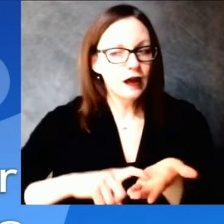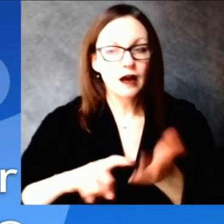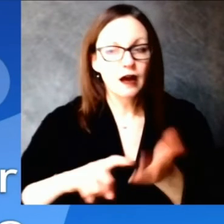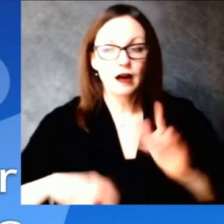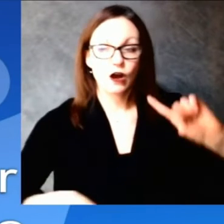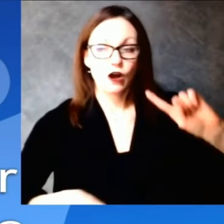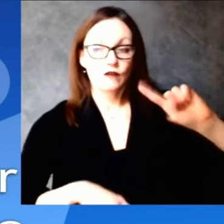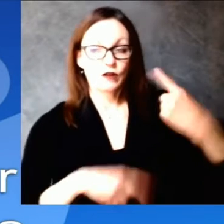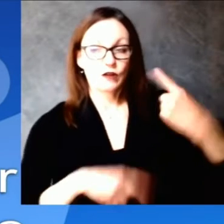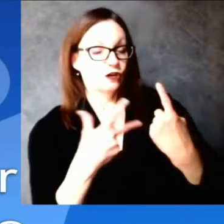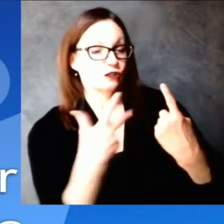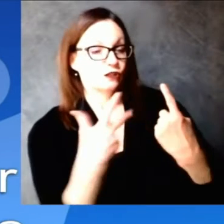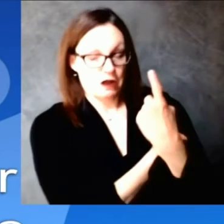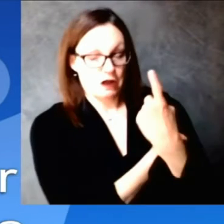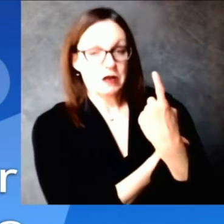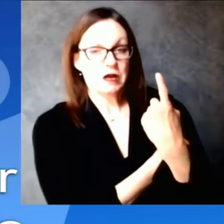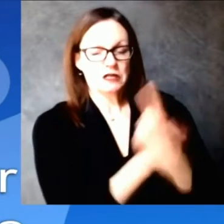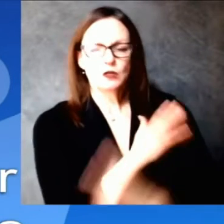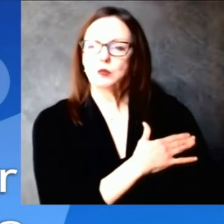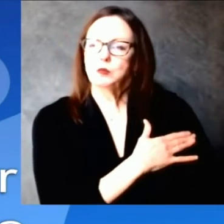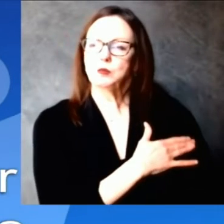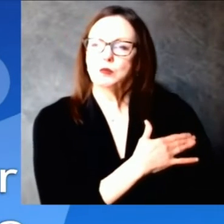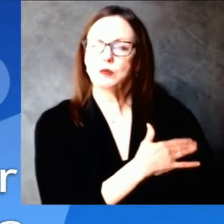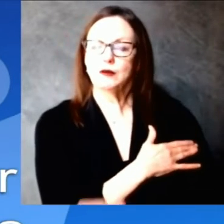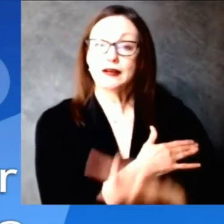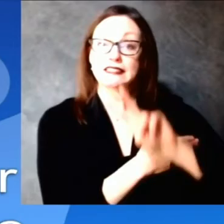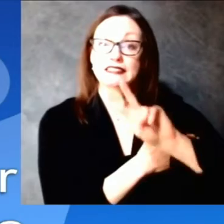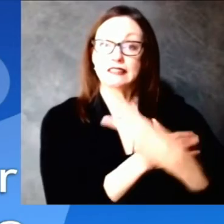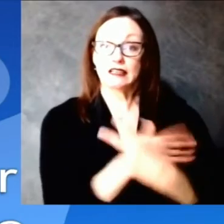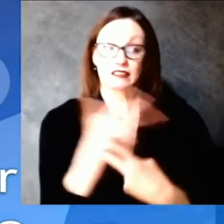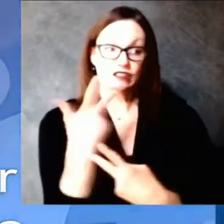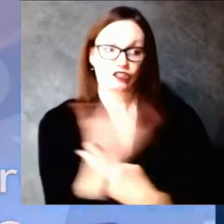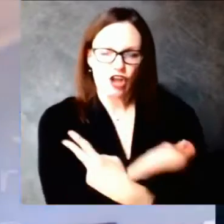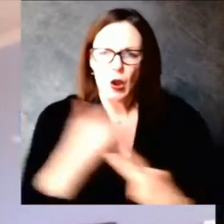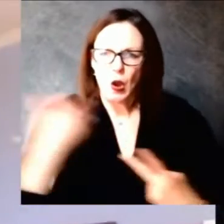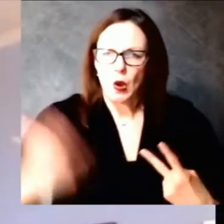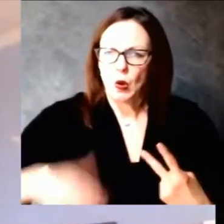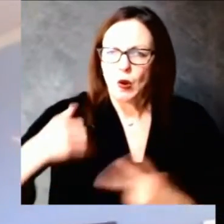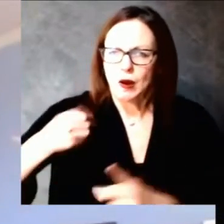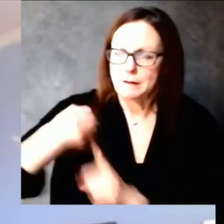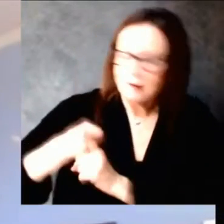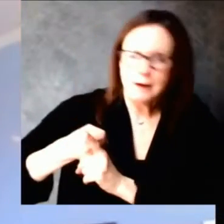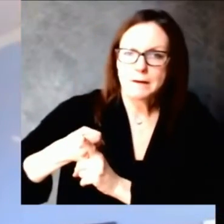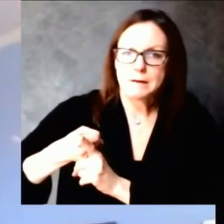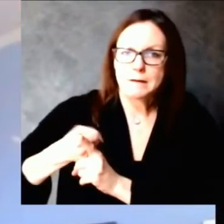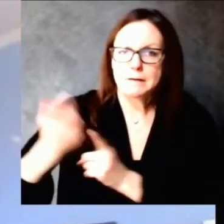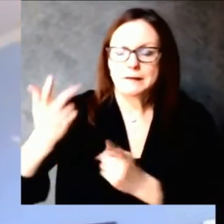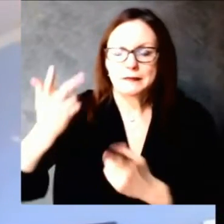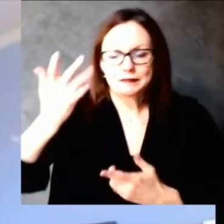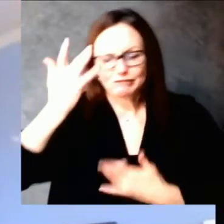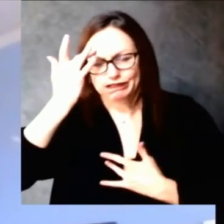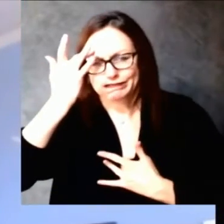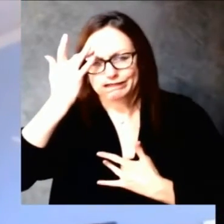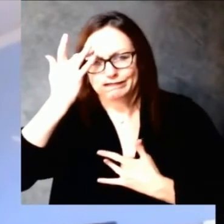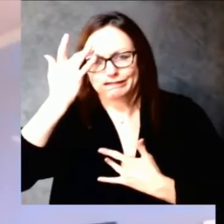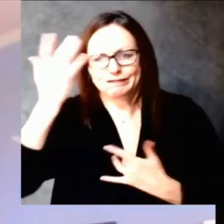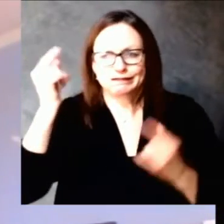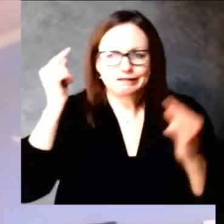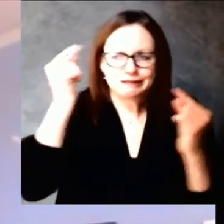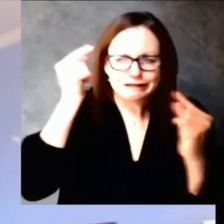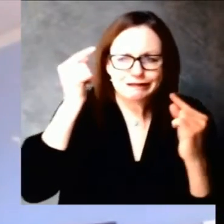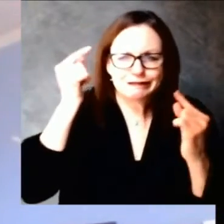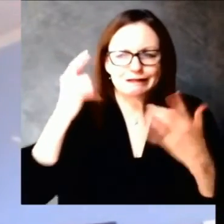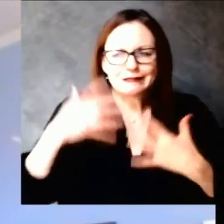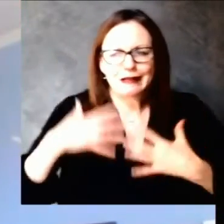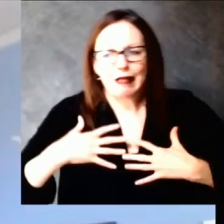that question please sure so um you know it some people are certainly reporting um second reactions um